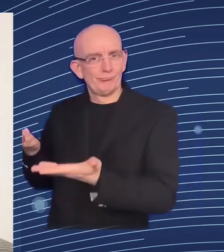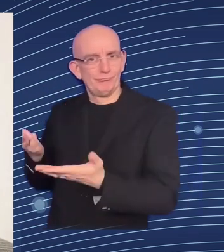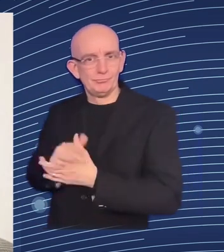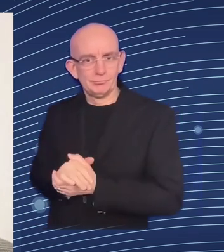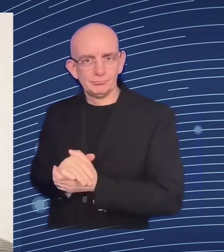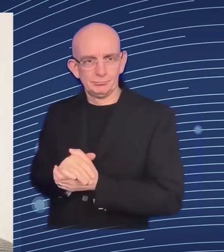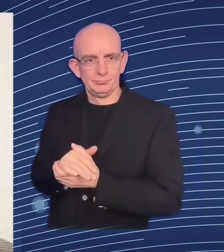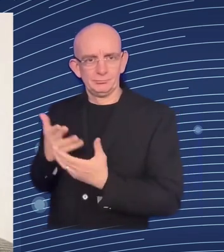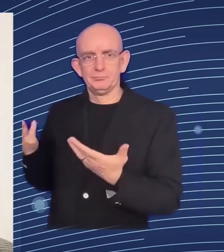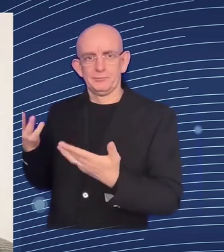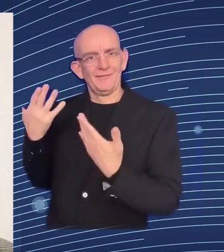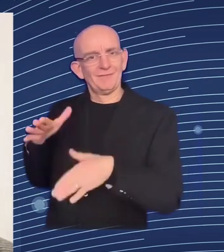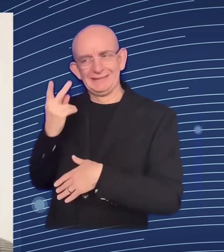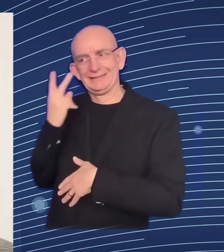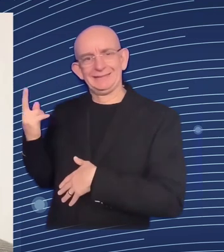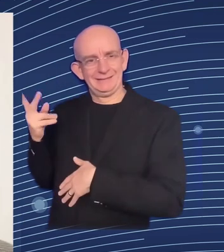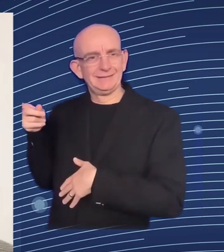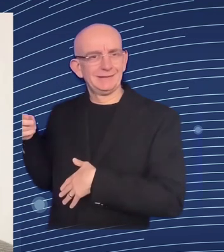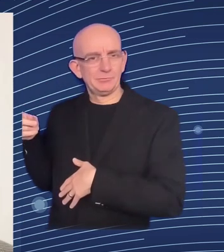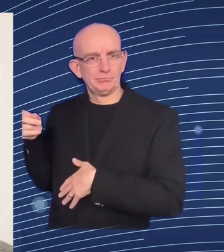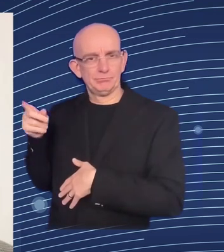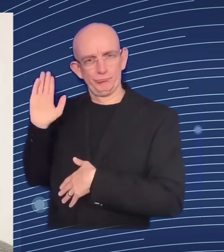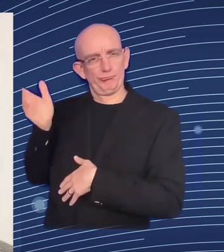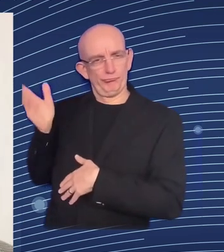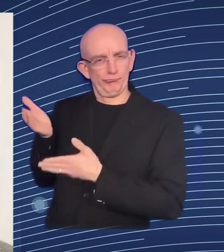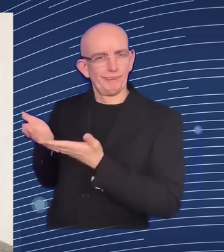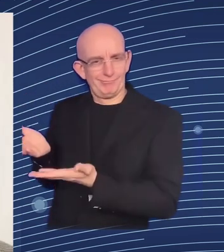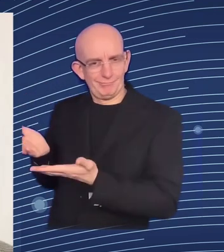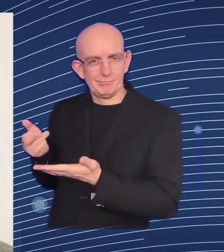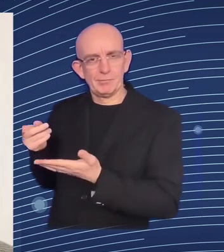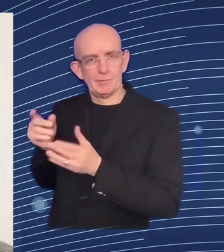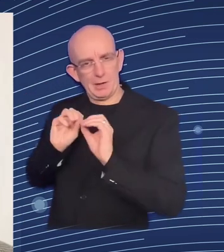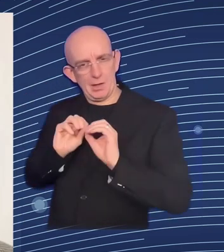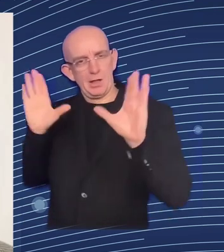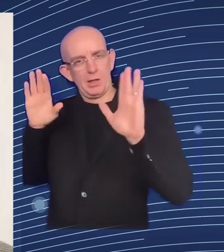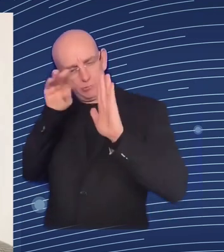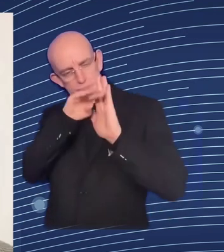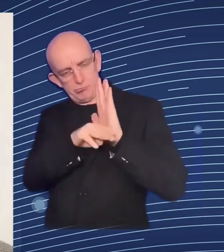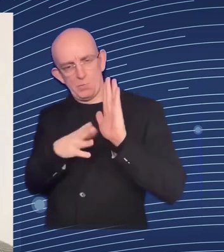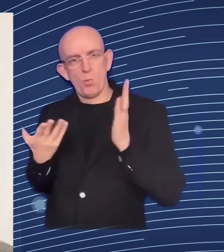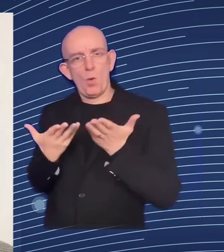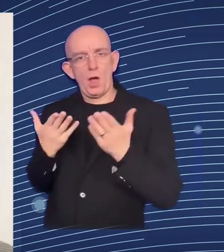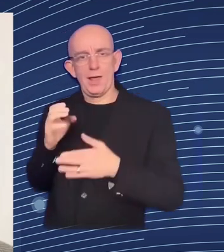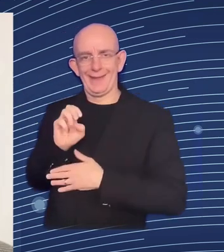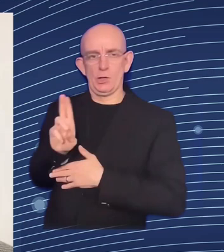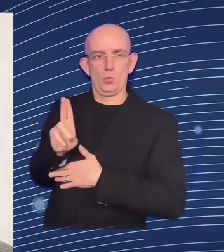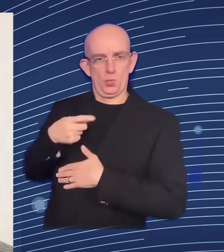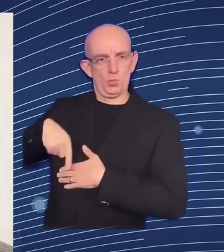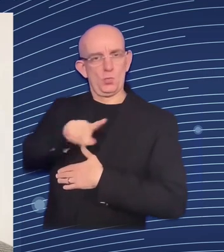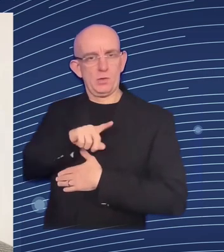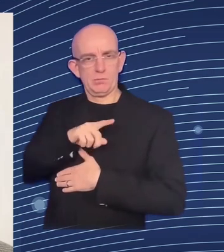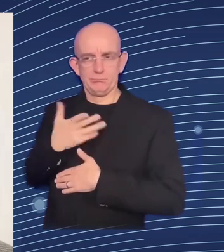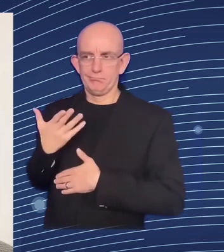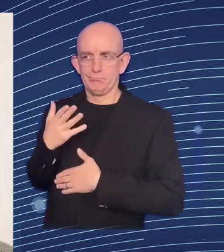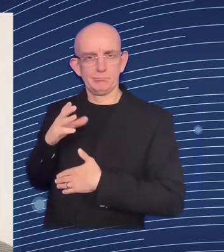commitment really of the european commission to keep working with ukraine to keep supporting the country across a whole range of areas but particularly also